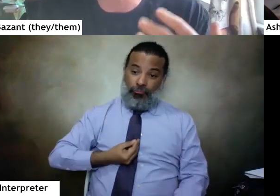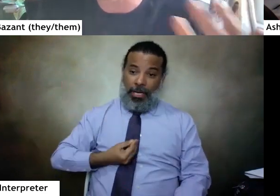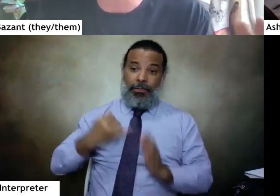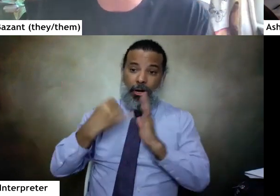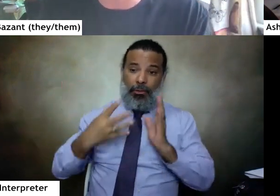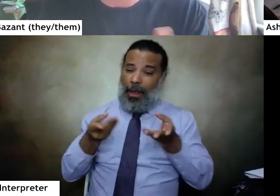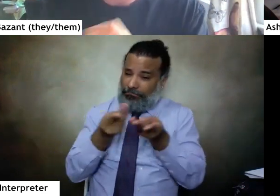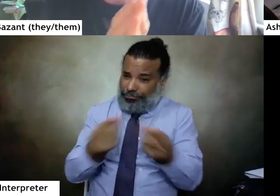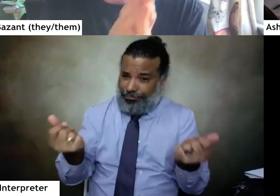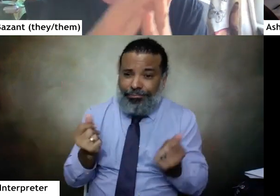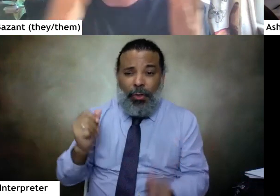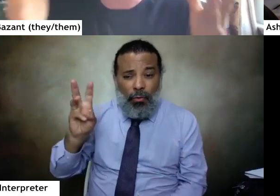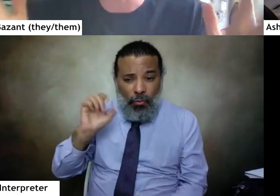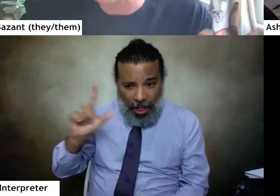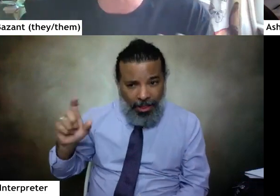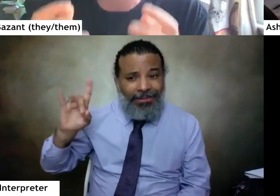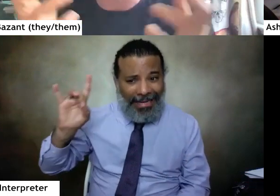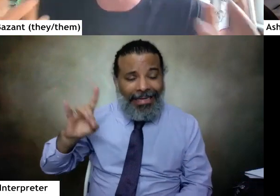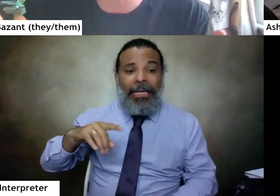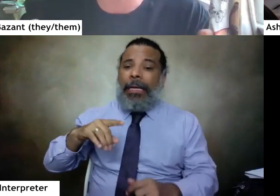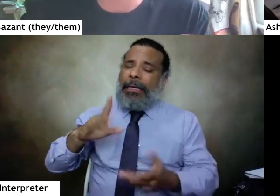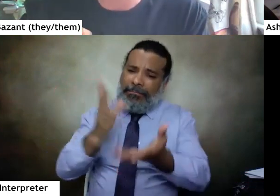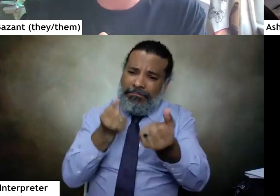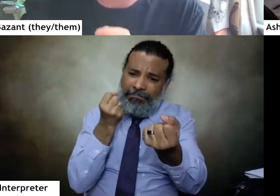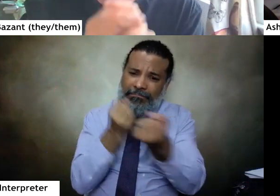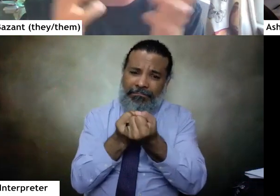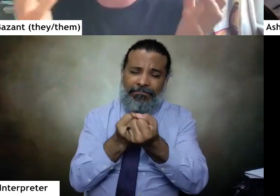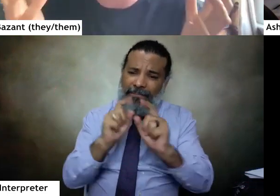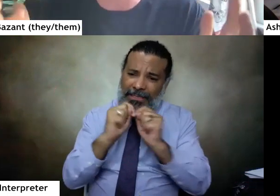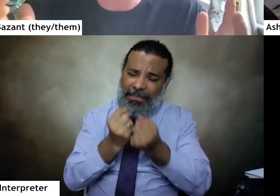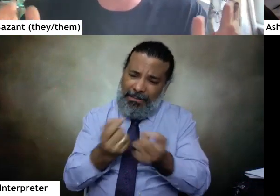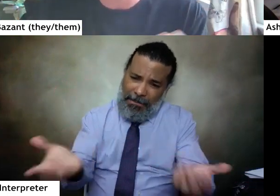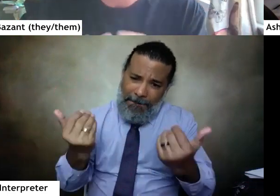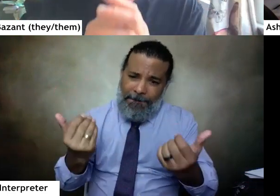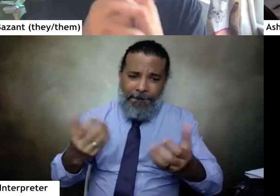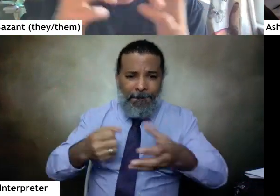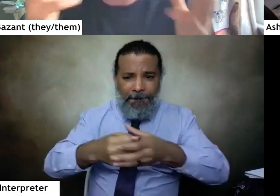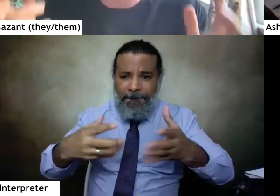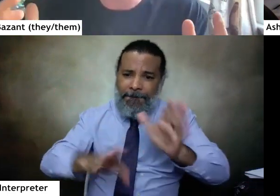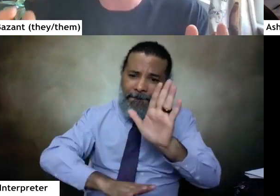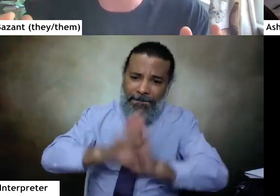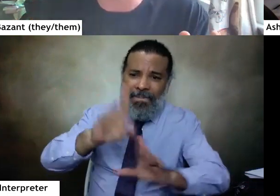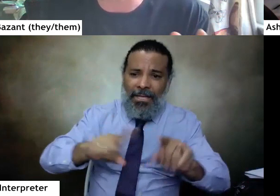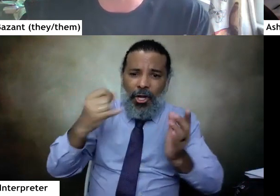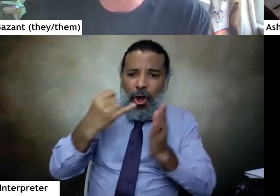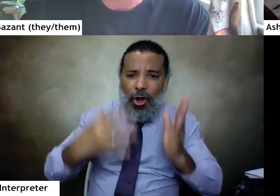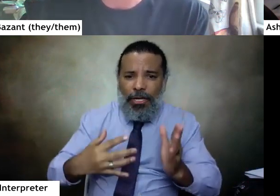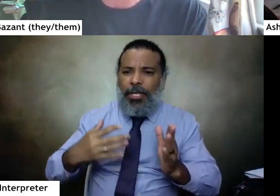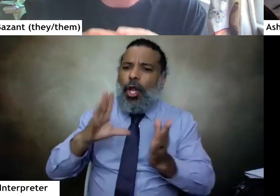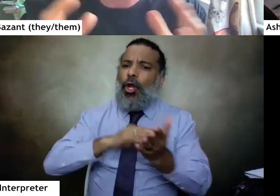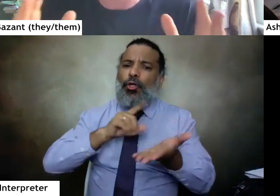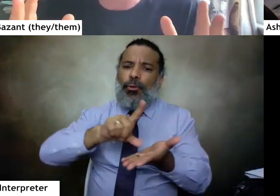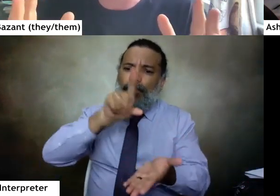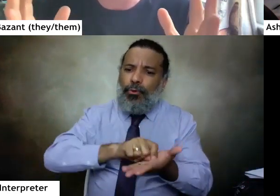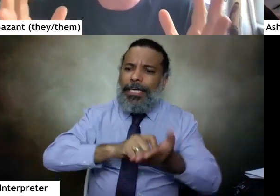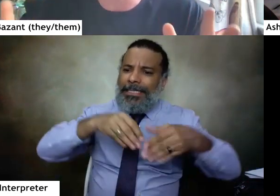paid them really well, and supported them with a whole team to help them grow as artists, learn to print and sell their art and